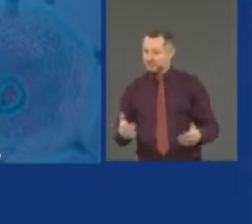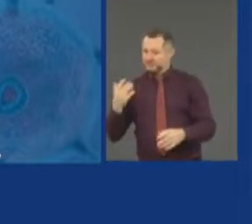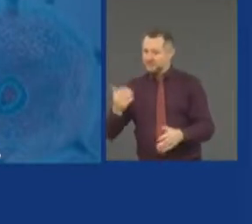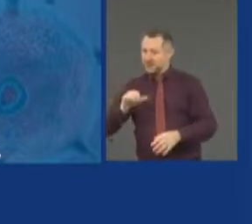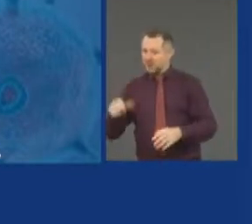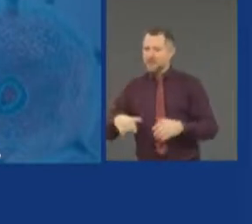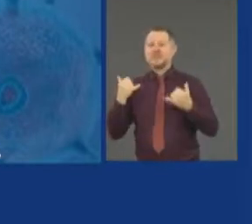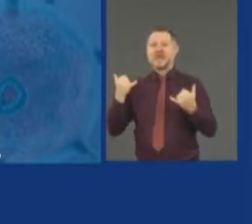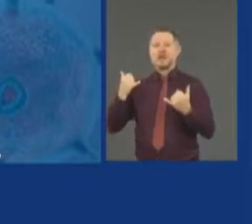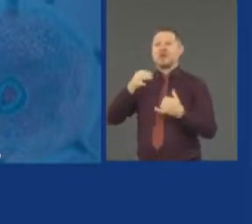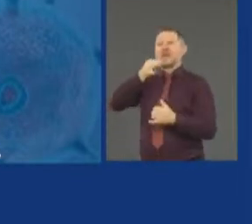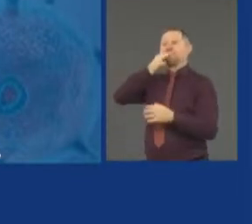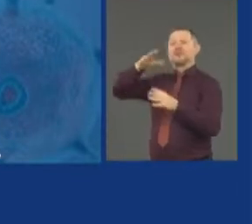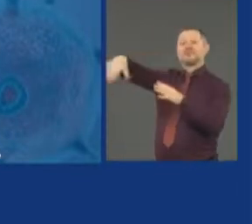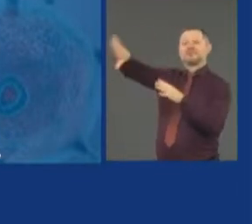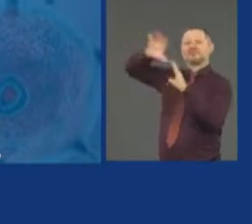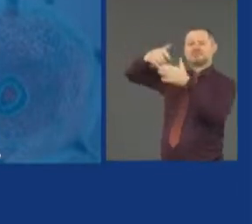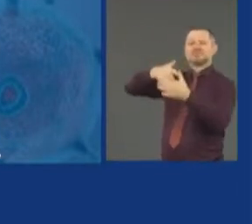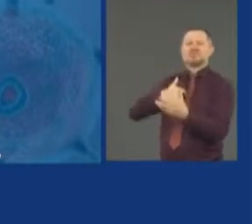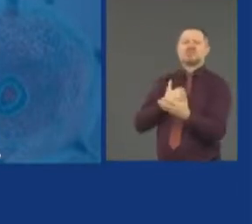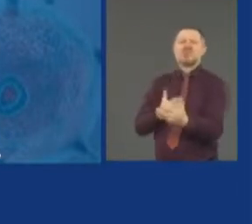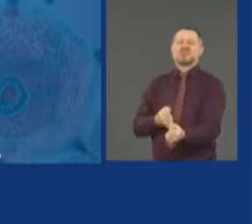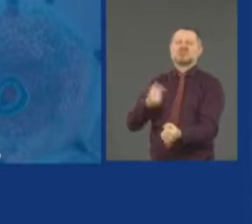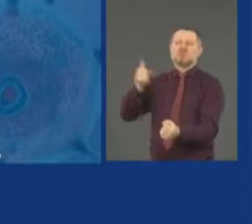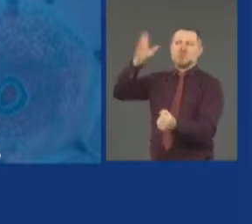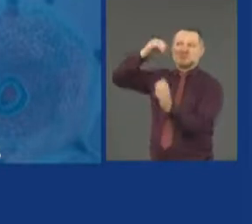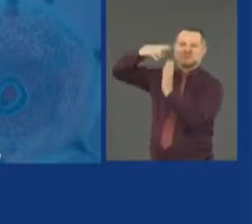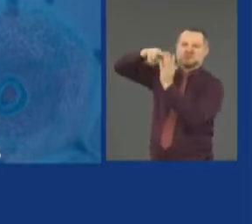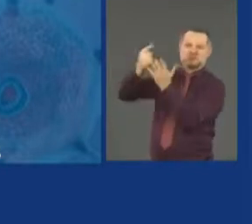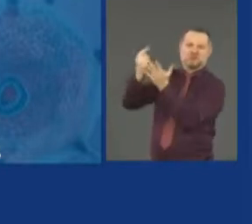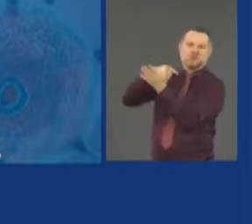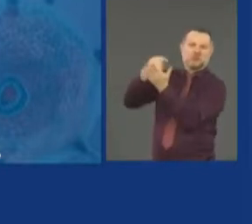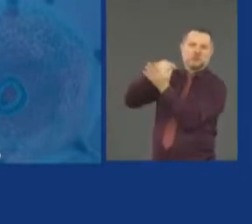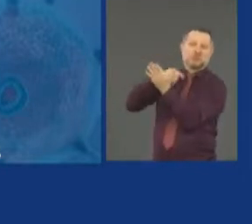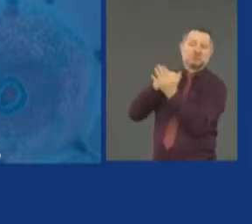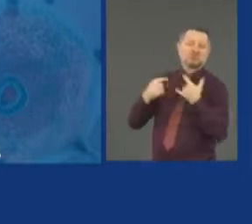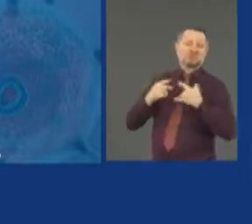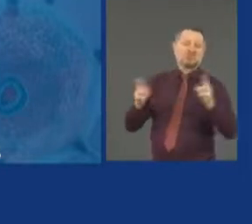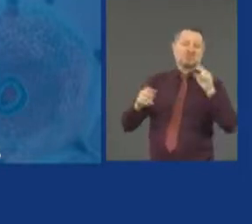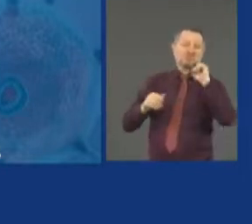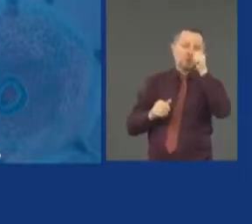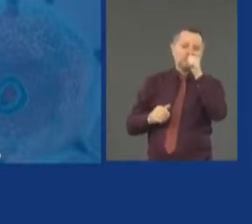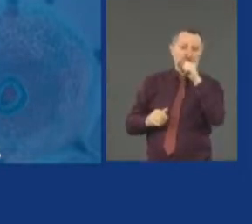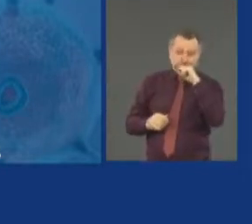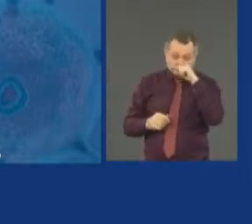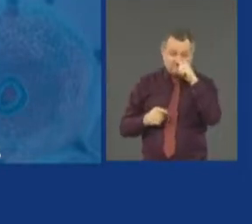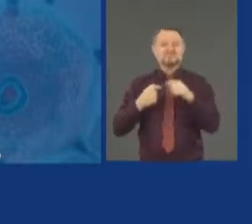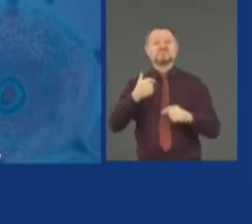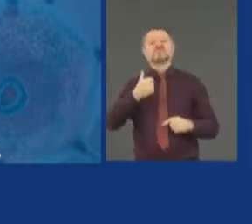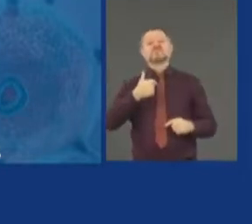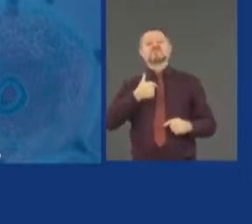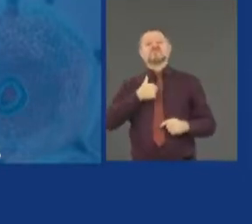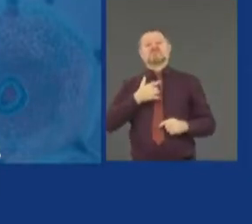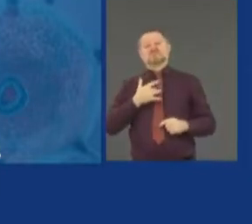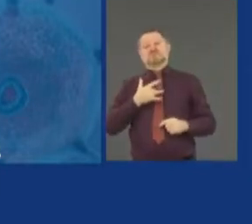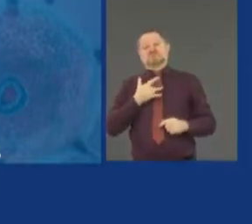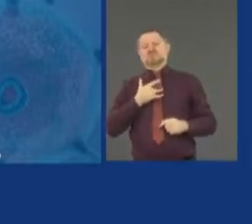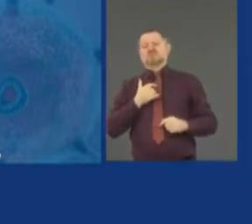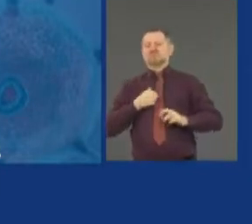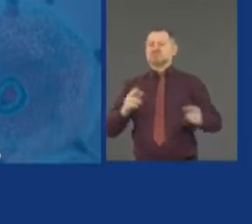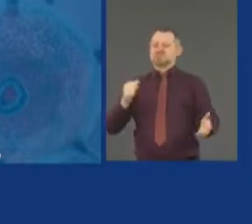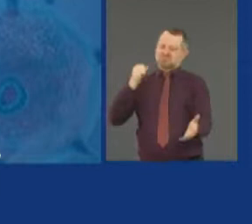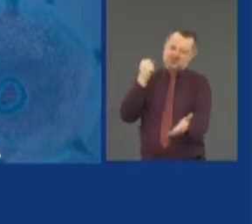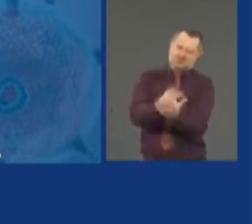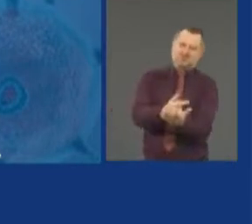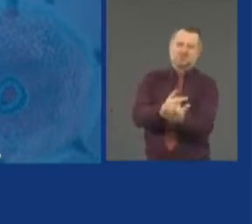phase two tomorrow. And I fully plan to affirm that later this afternoon. But capital